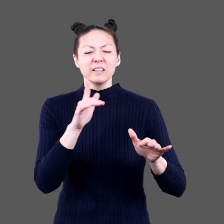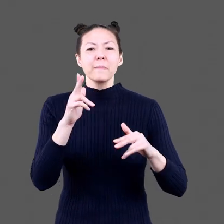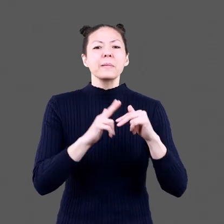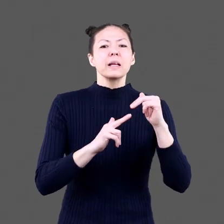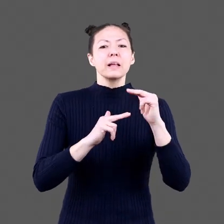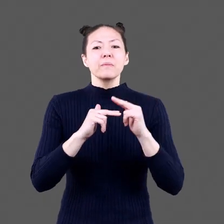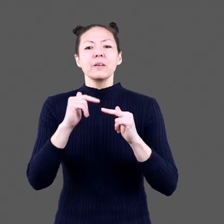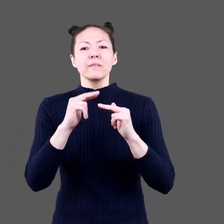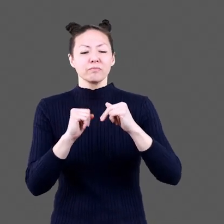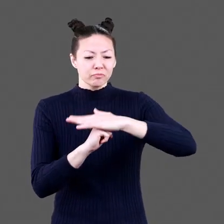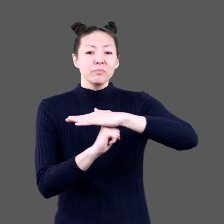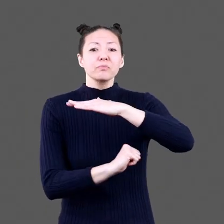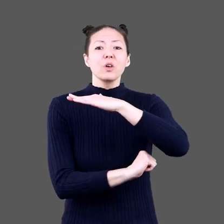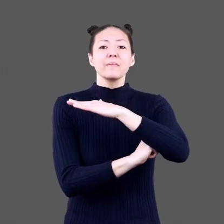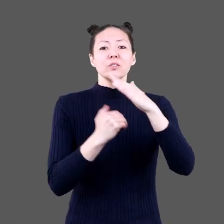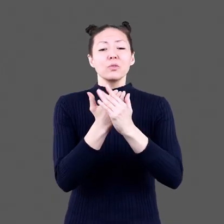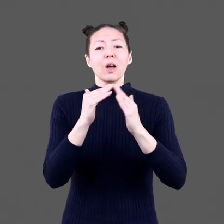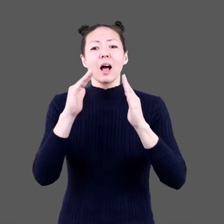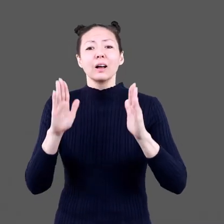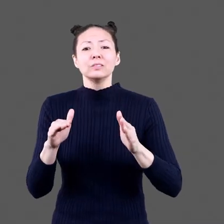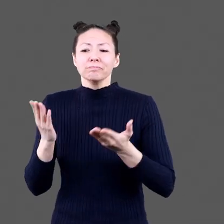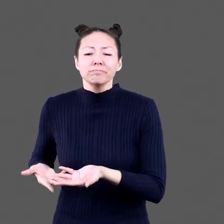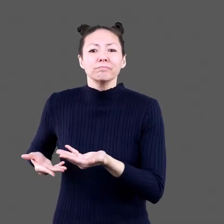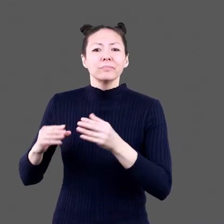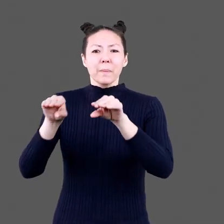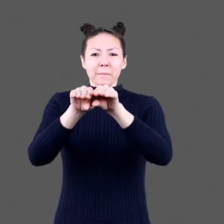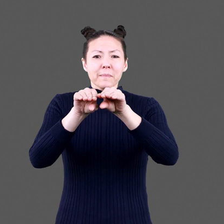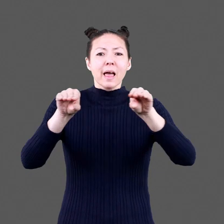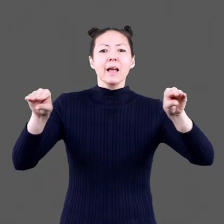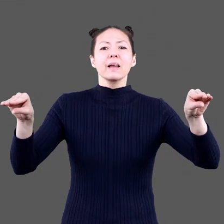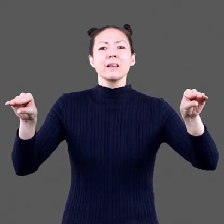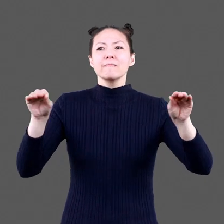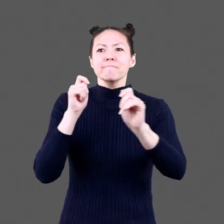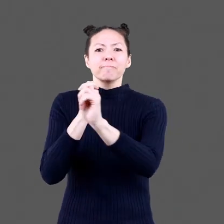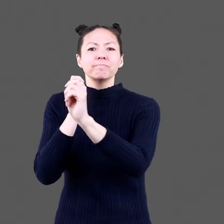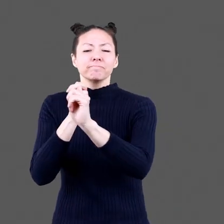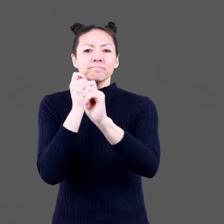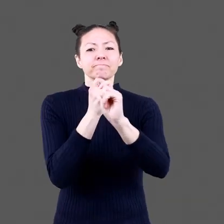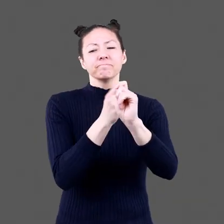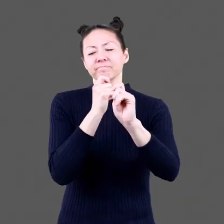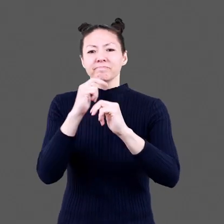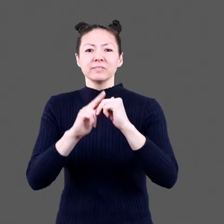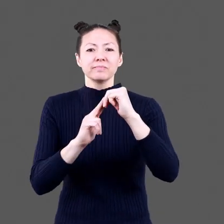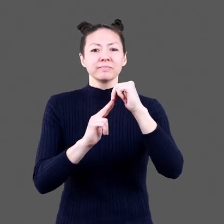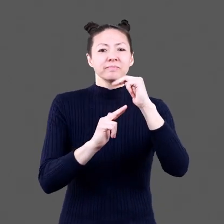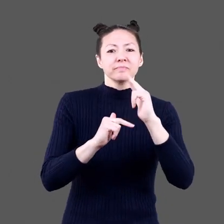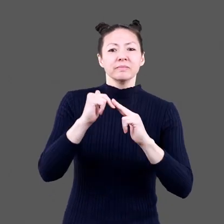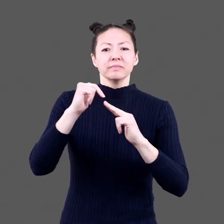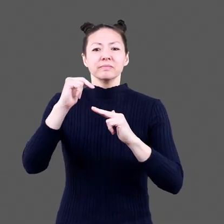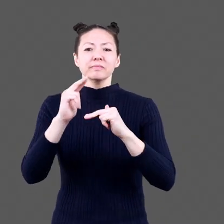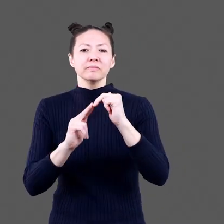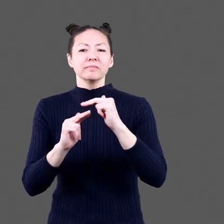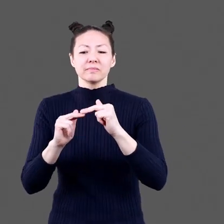Dragons build the frame of a new house They carry planks and nail in wall boards Dragons